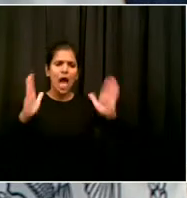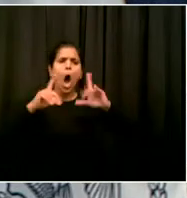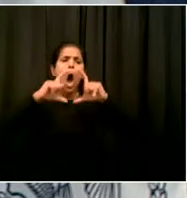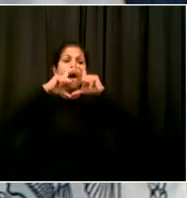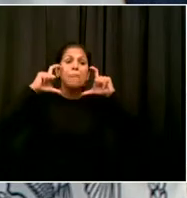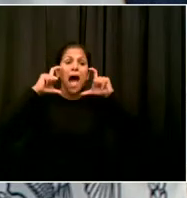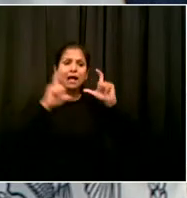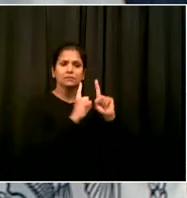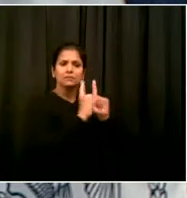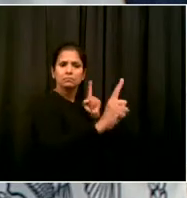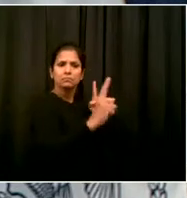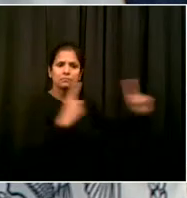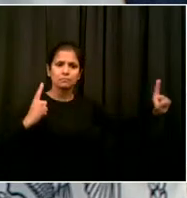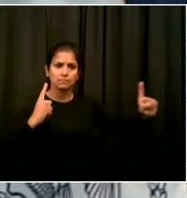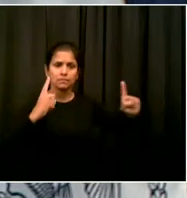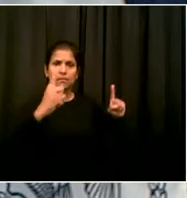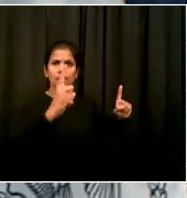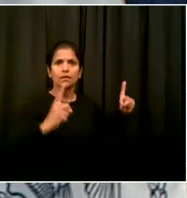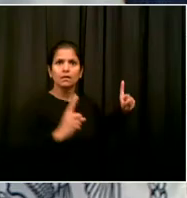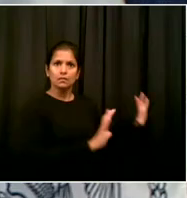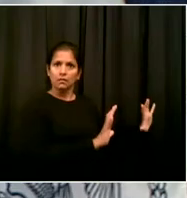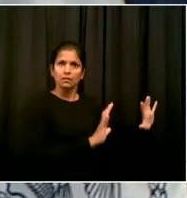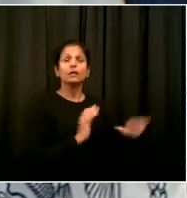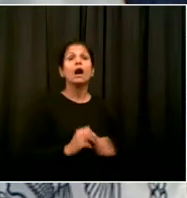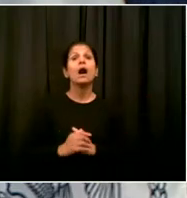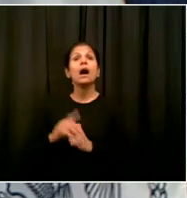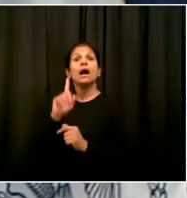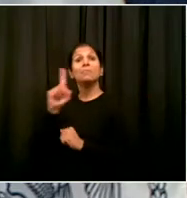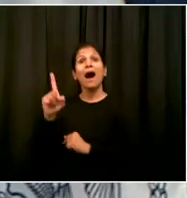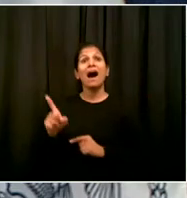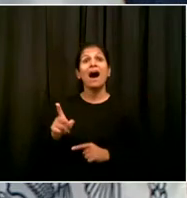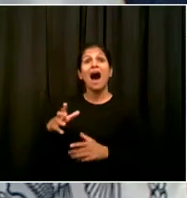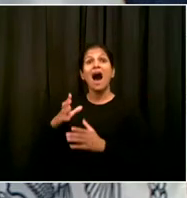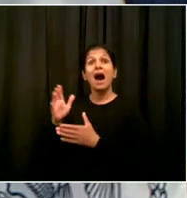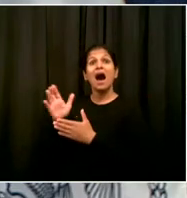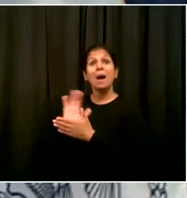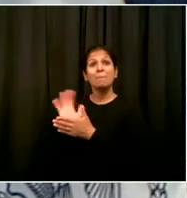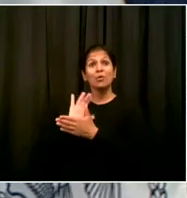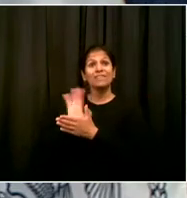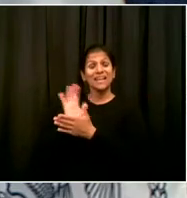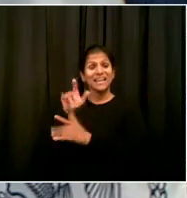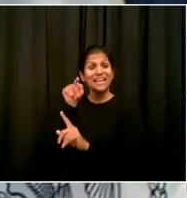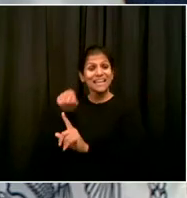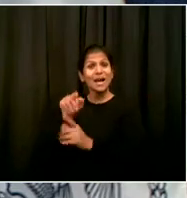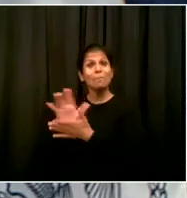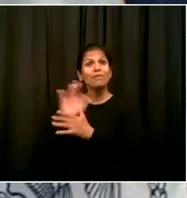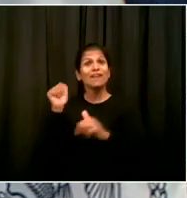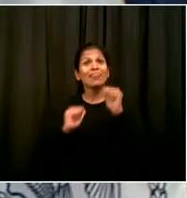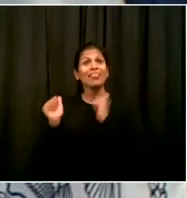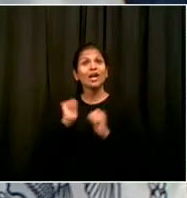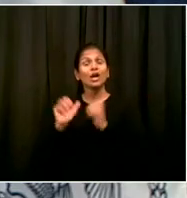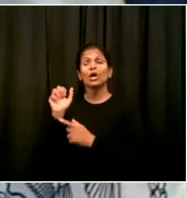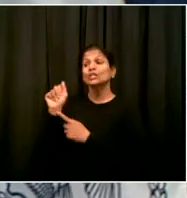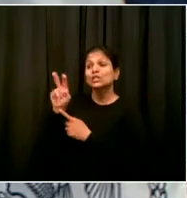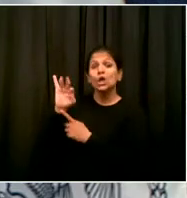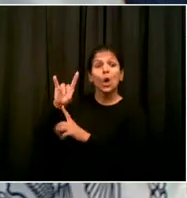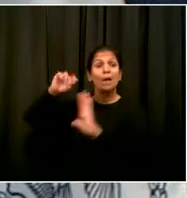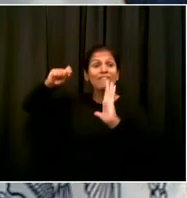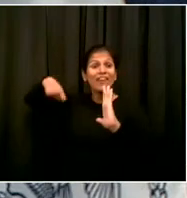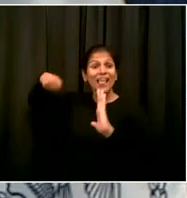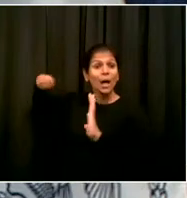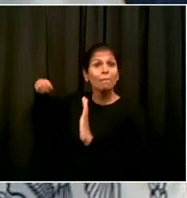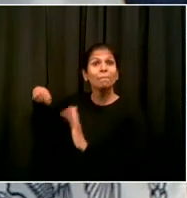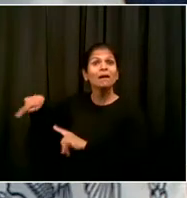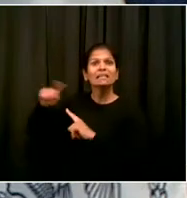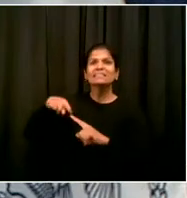that we have to address. But this is all about the big picture, which is stopping a second wave. Dr.